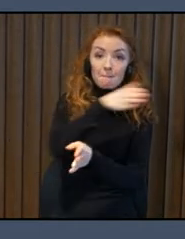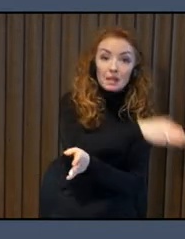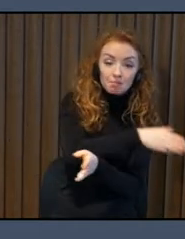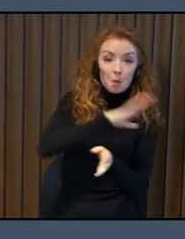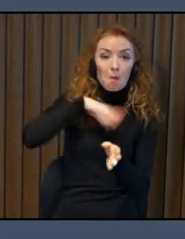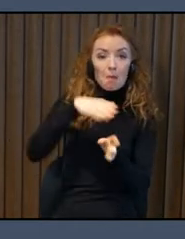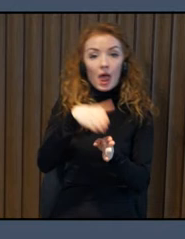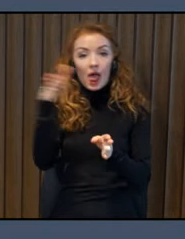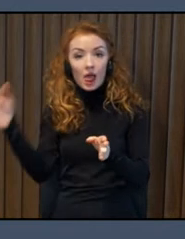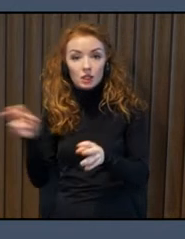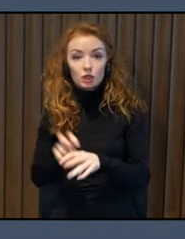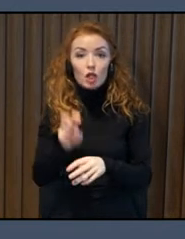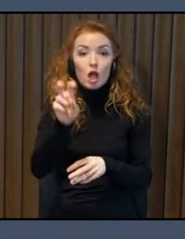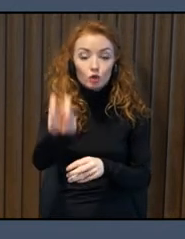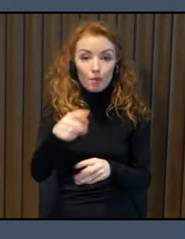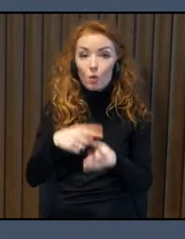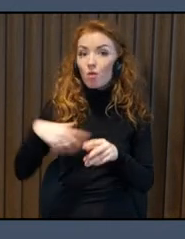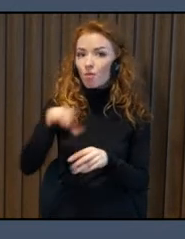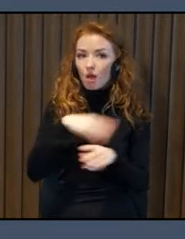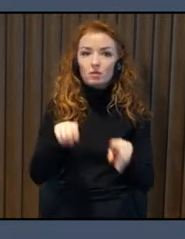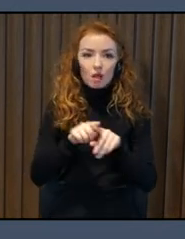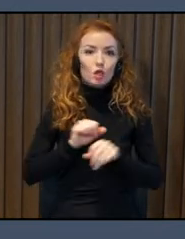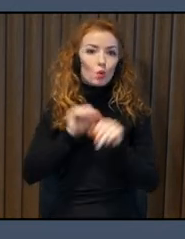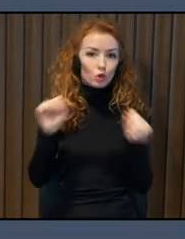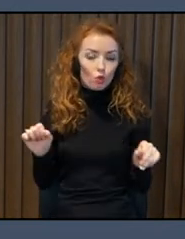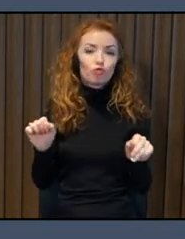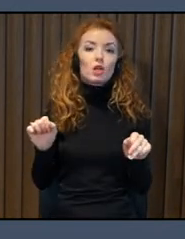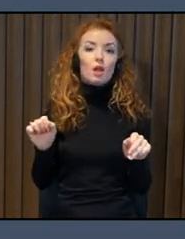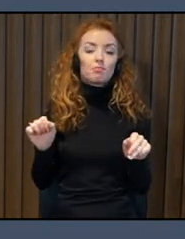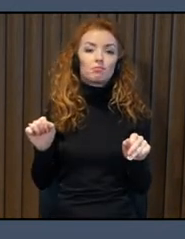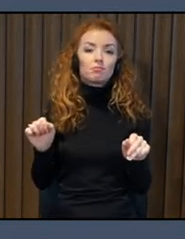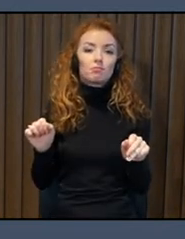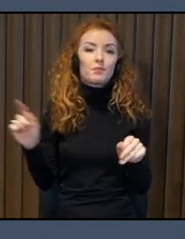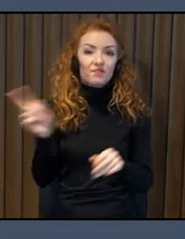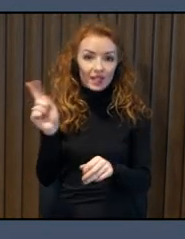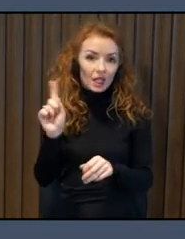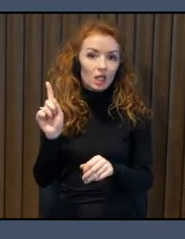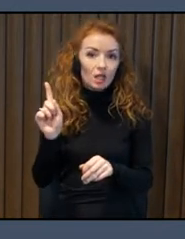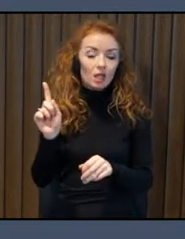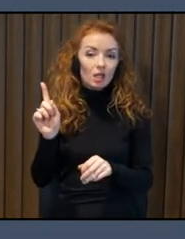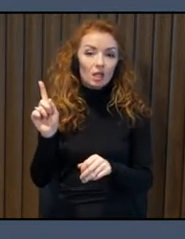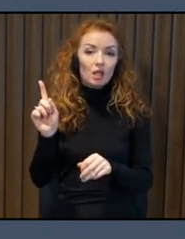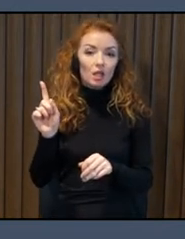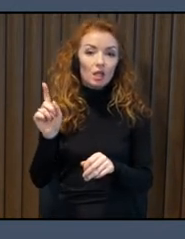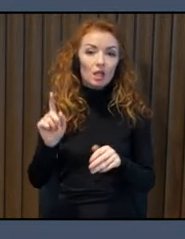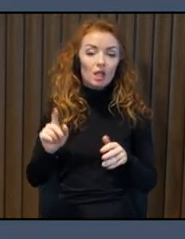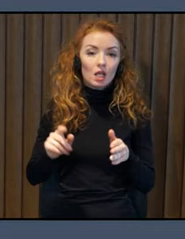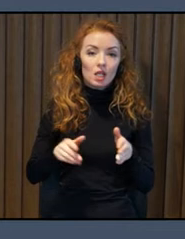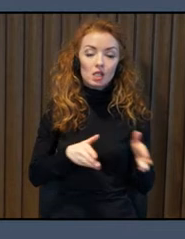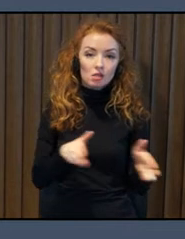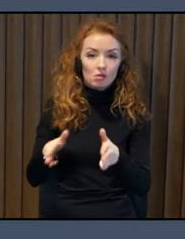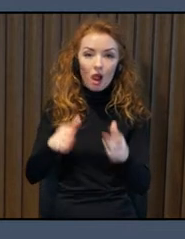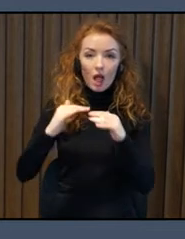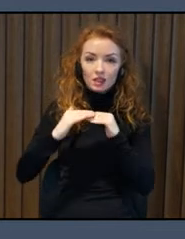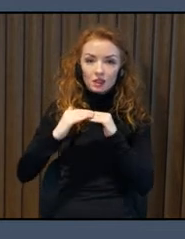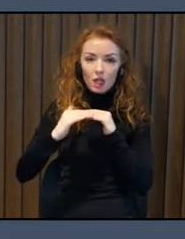curb stone for easy access and we always put out ballers on each side of the road. And these are just a